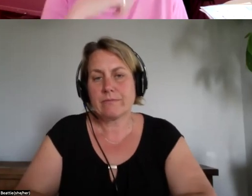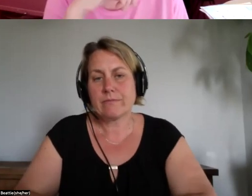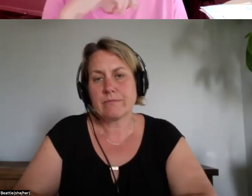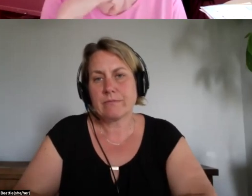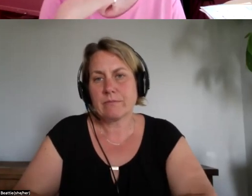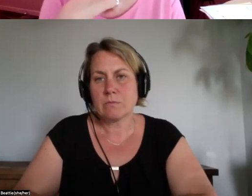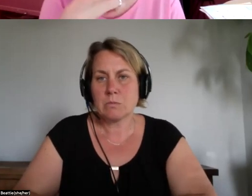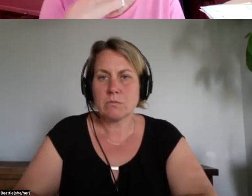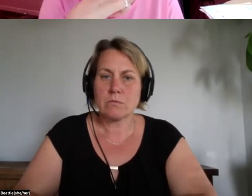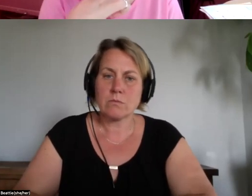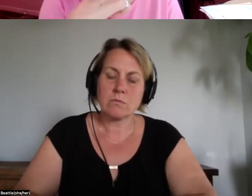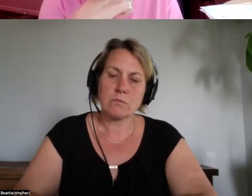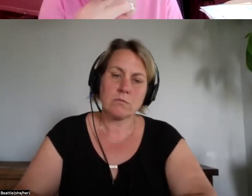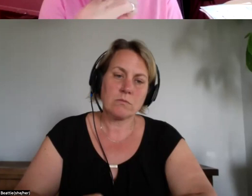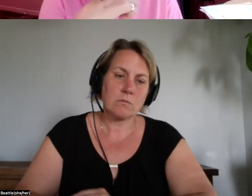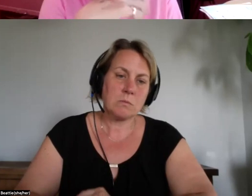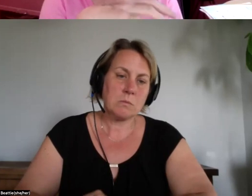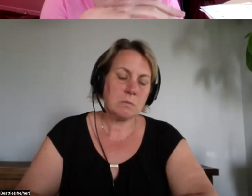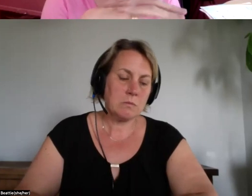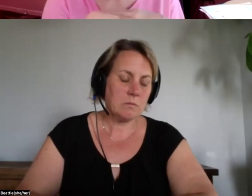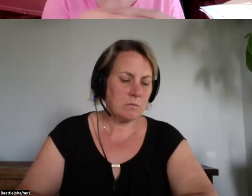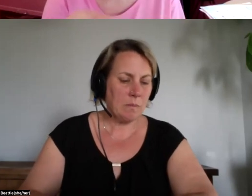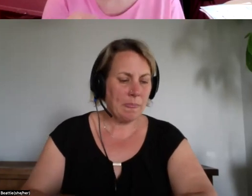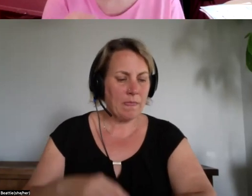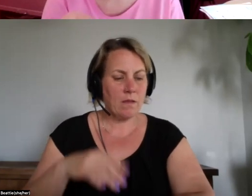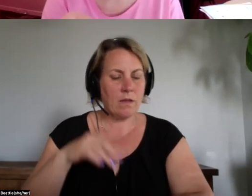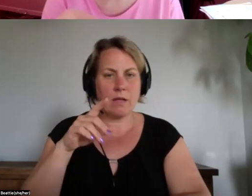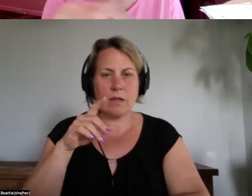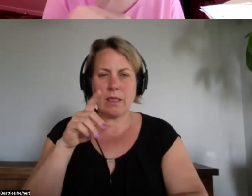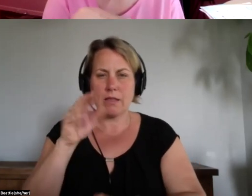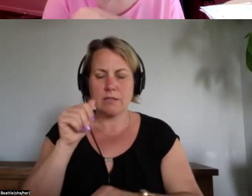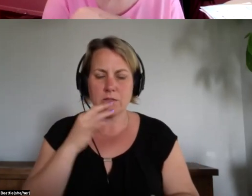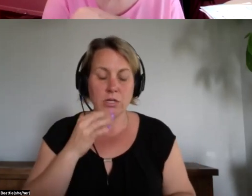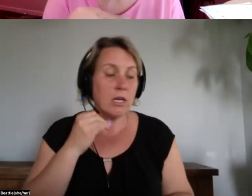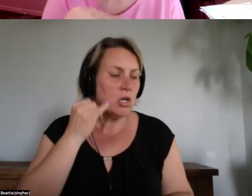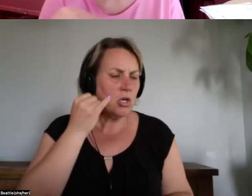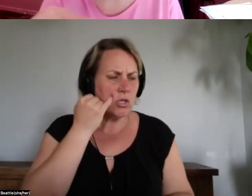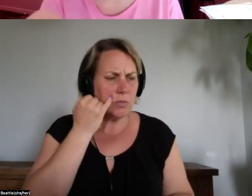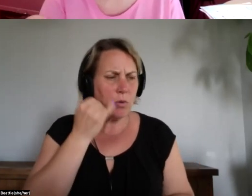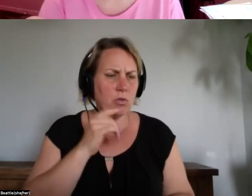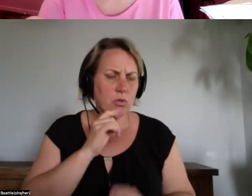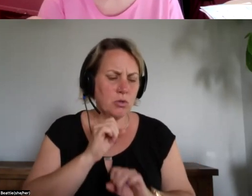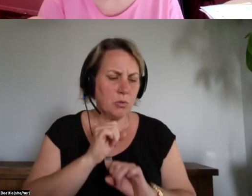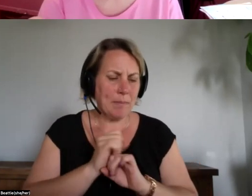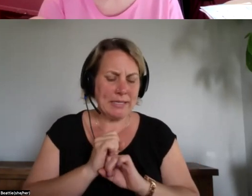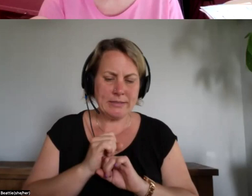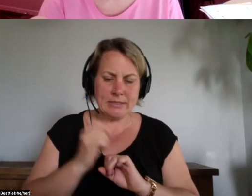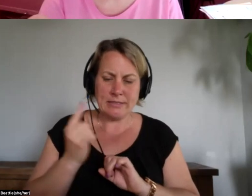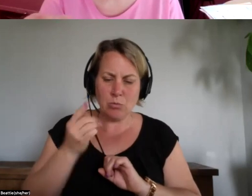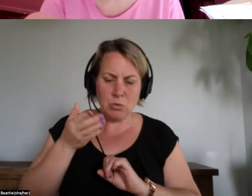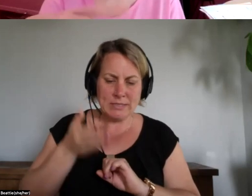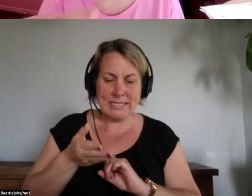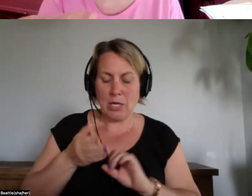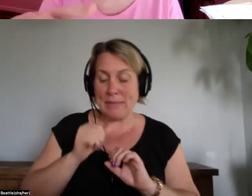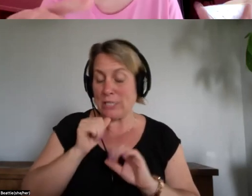if there was a case patricia where it's not a child bystander but an adult bystander